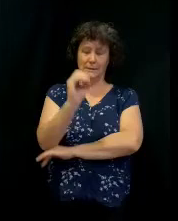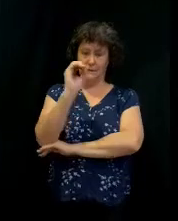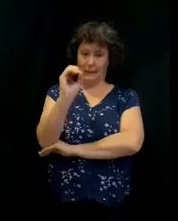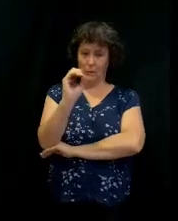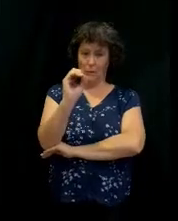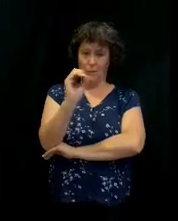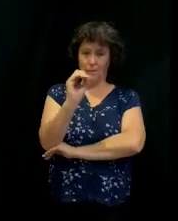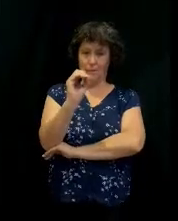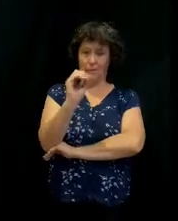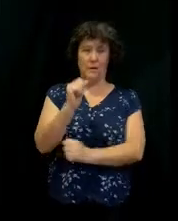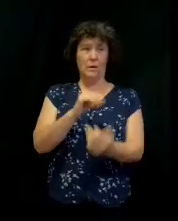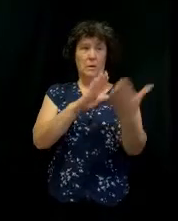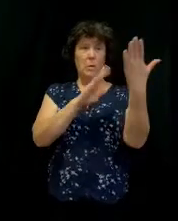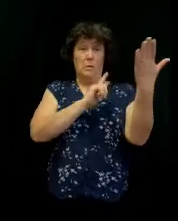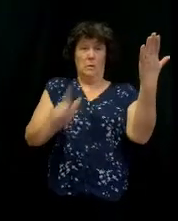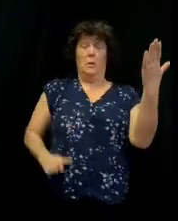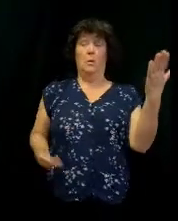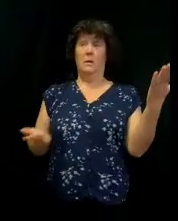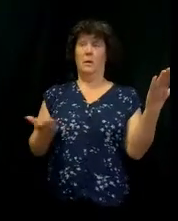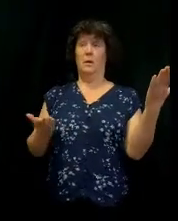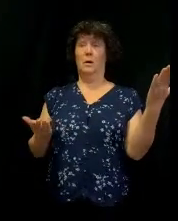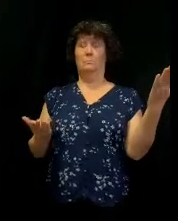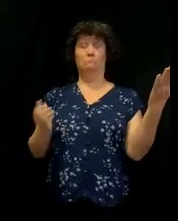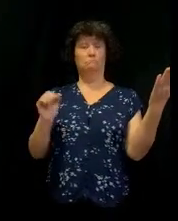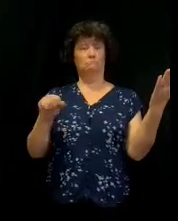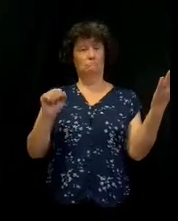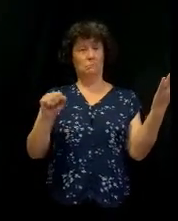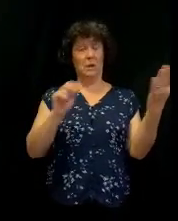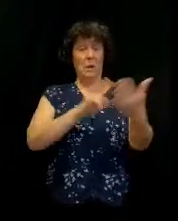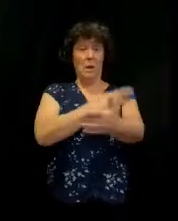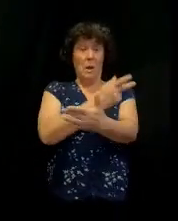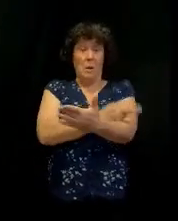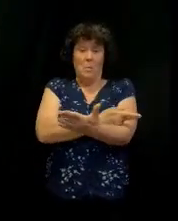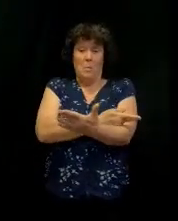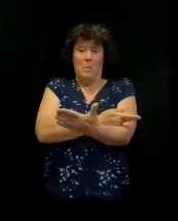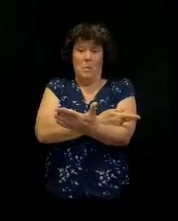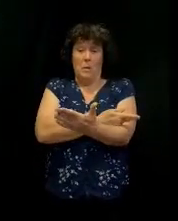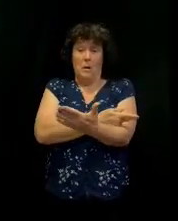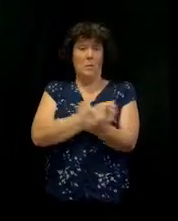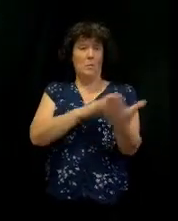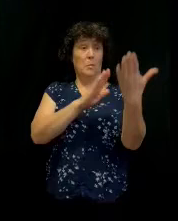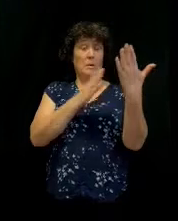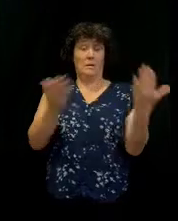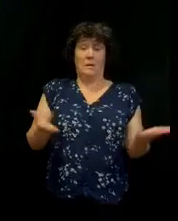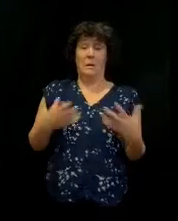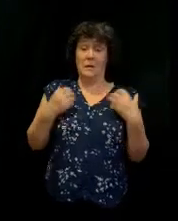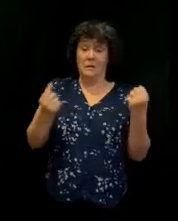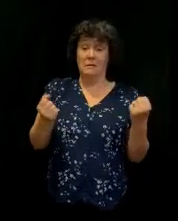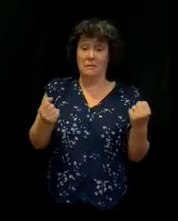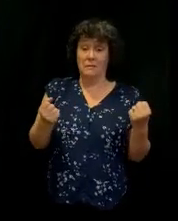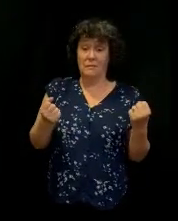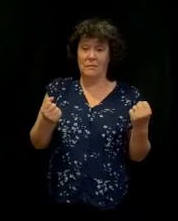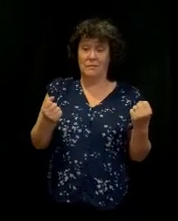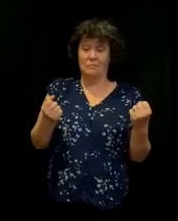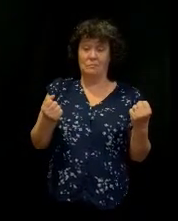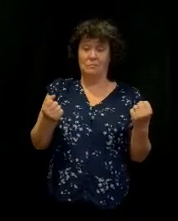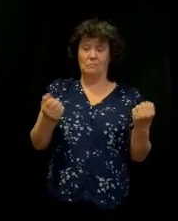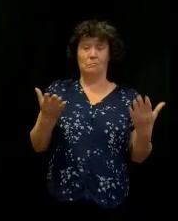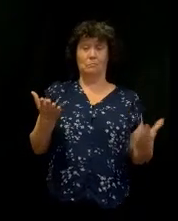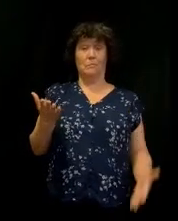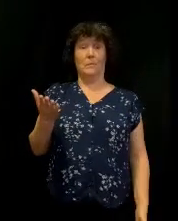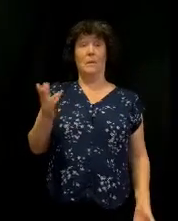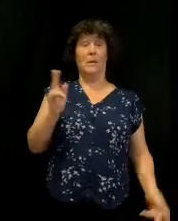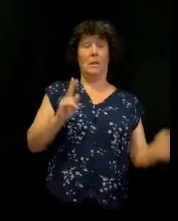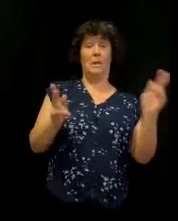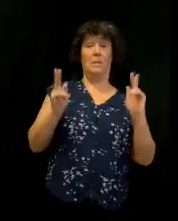It's the presence of the Lord here. It's the power of the Lord present to heal. What's the determining factor? The